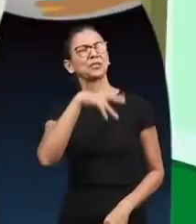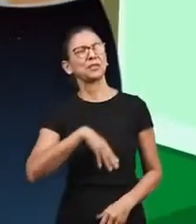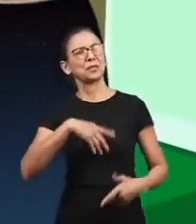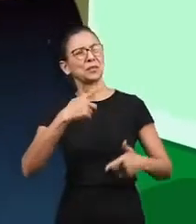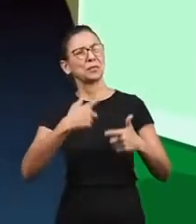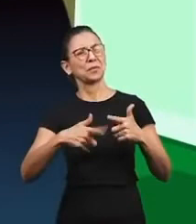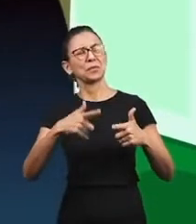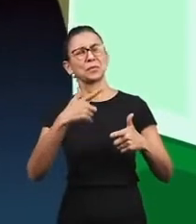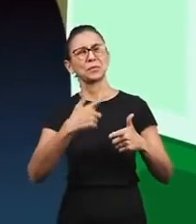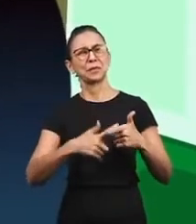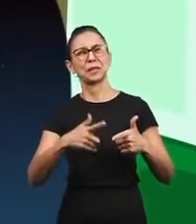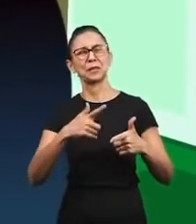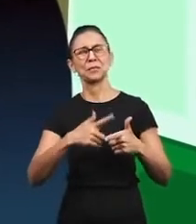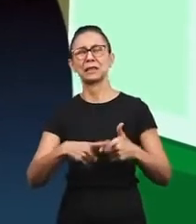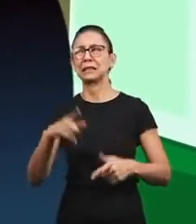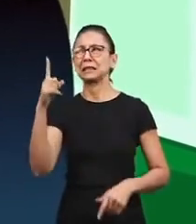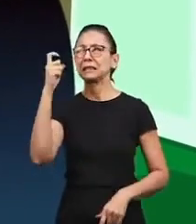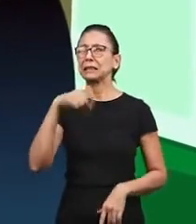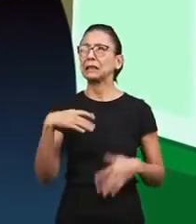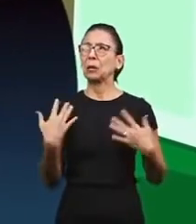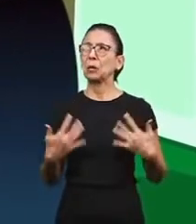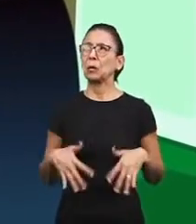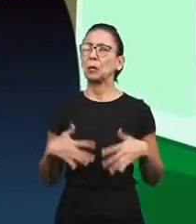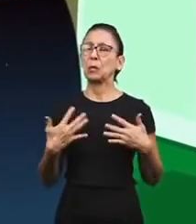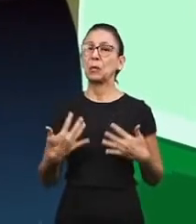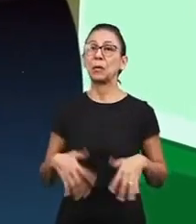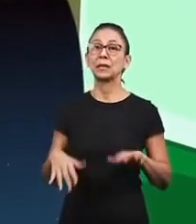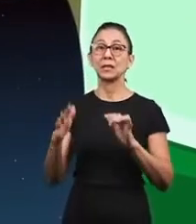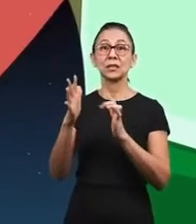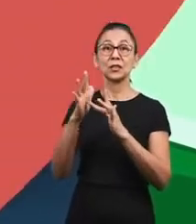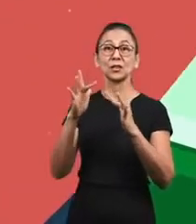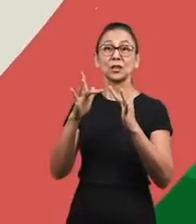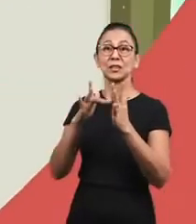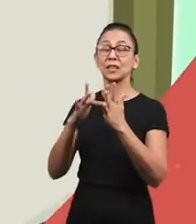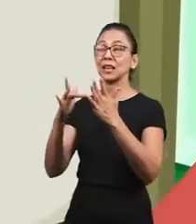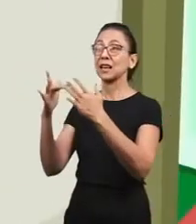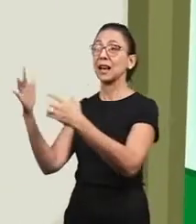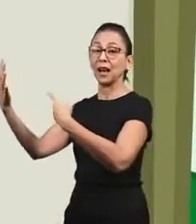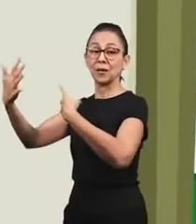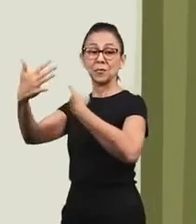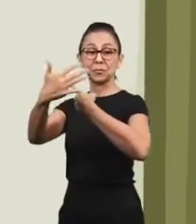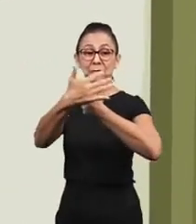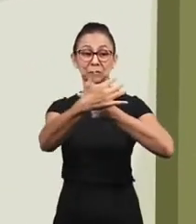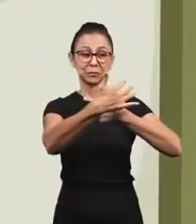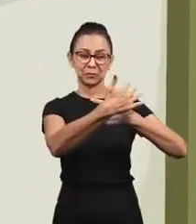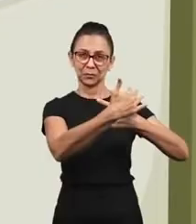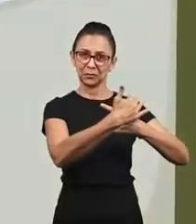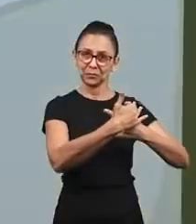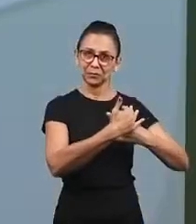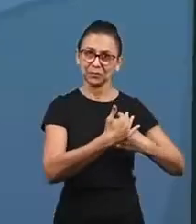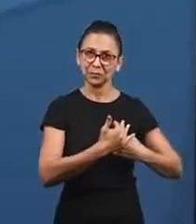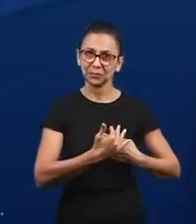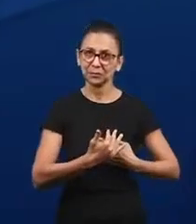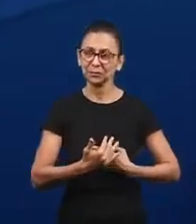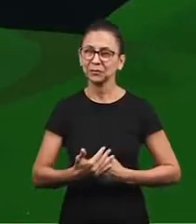and when I have to face the struggles and problems He will be there to protect me